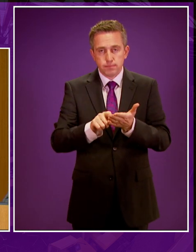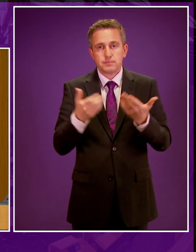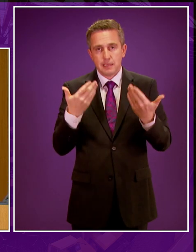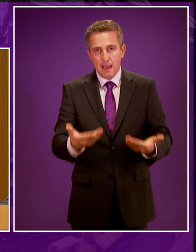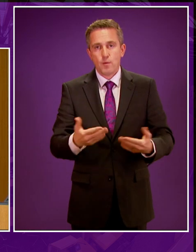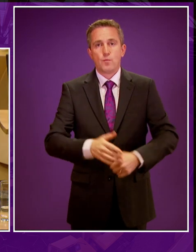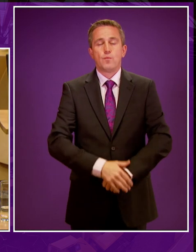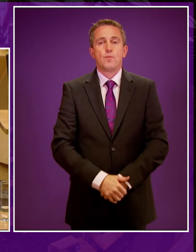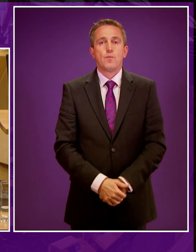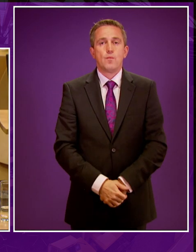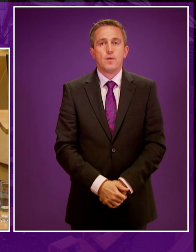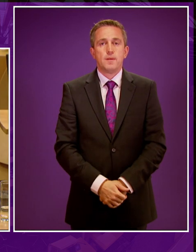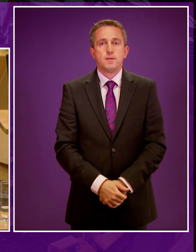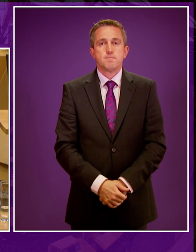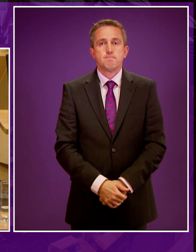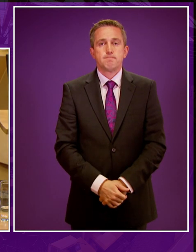cast the votes now.